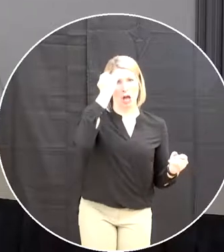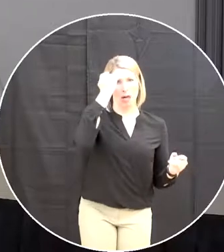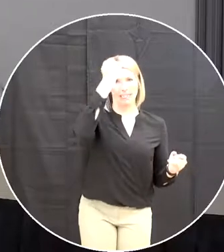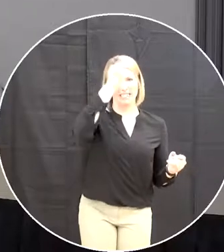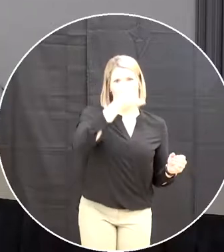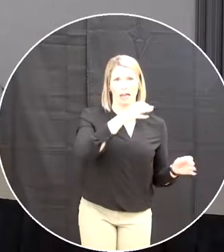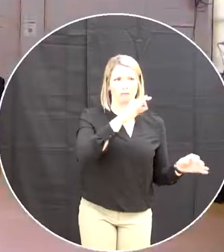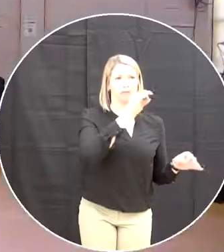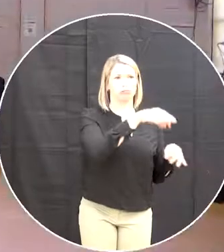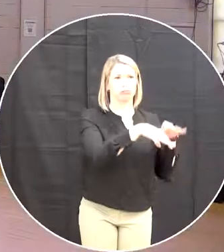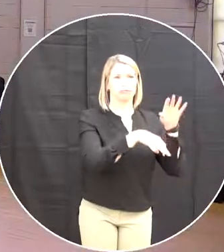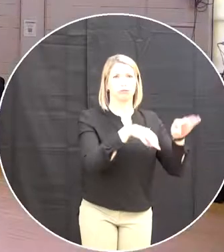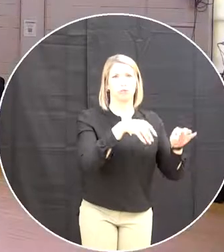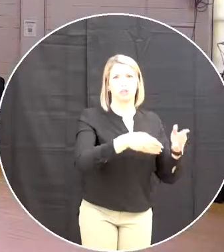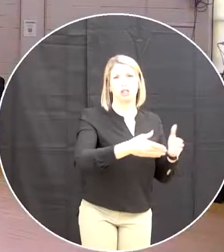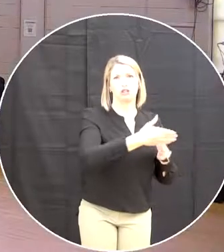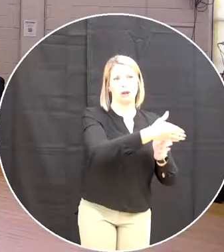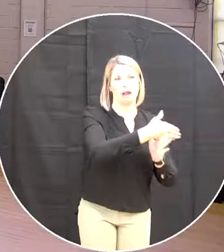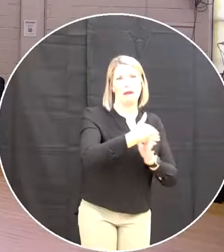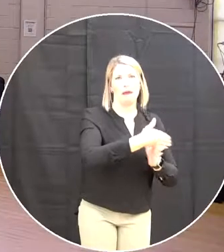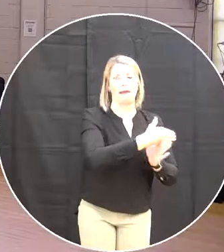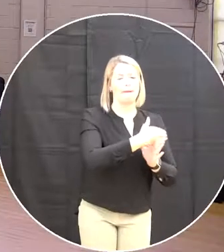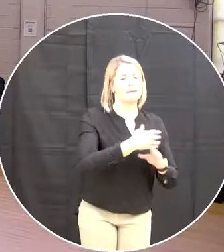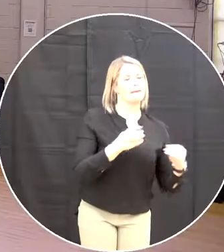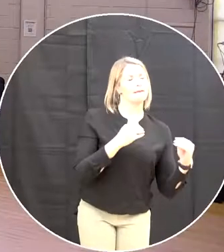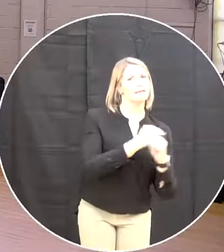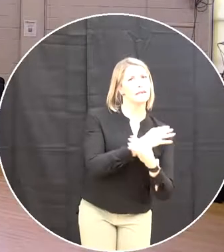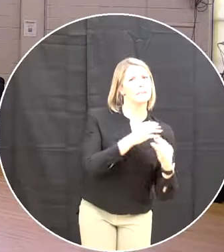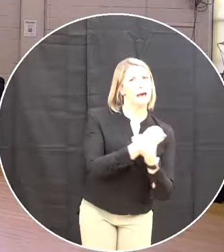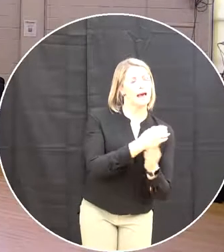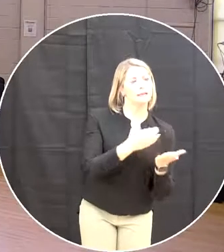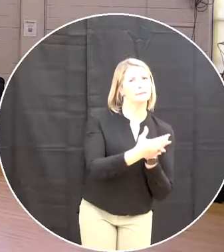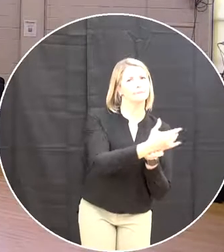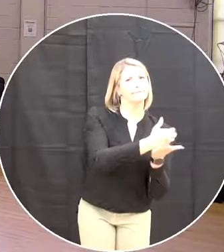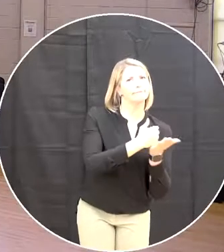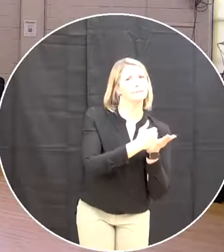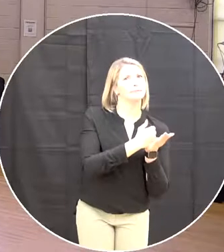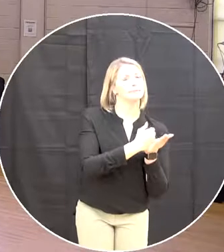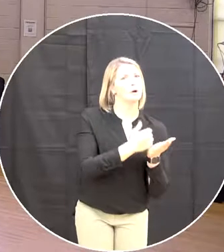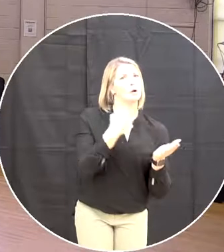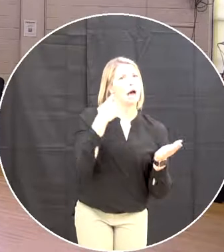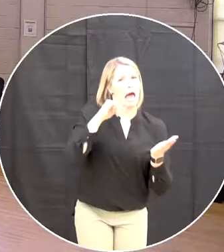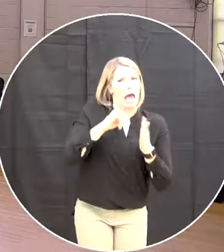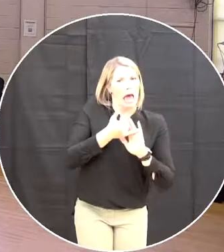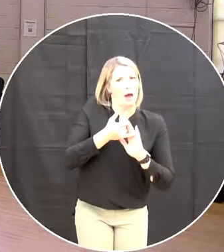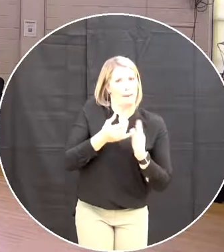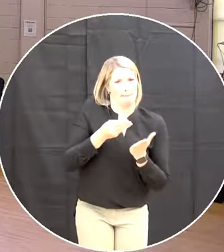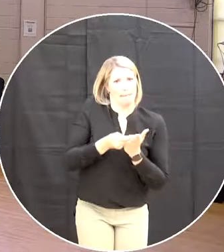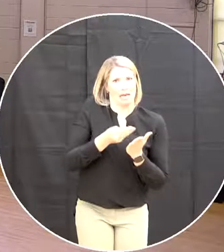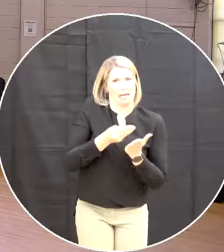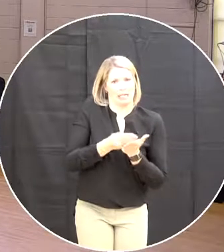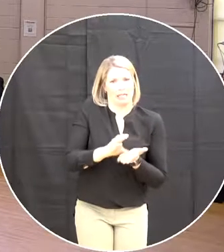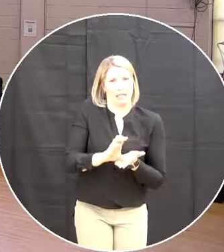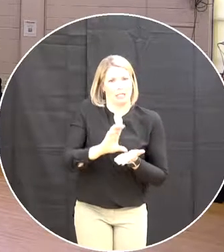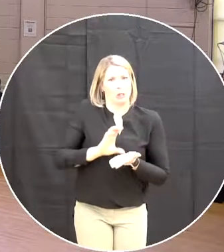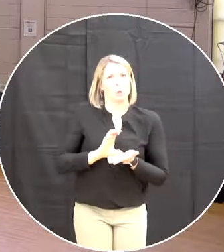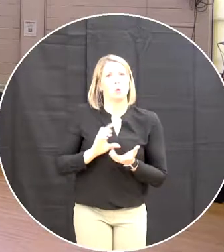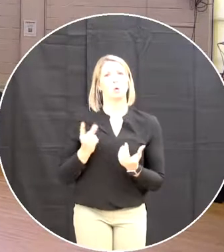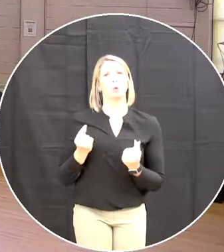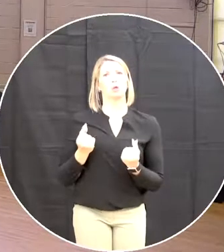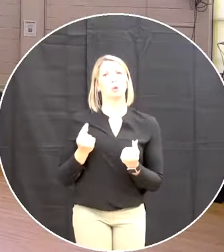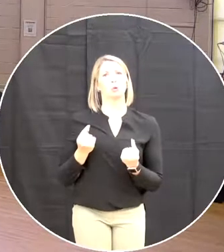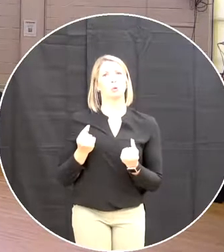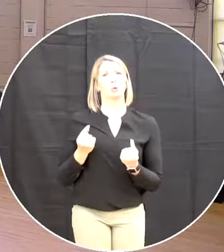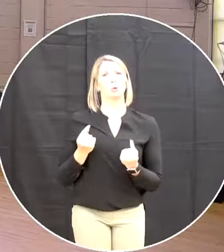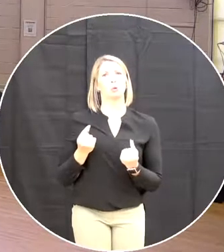in order to gain feedback on the disbursement of funds collected from the staff 50 50 payroll and